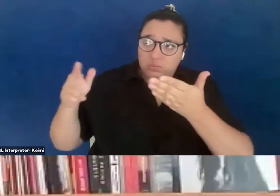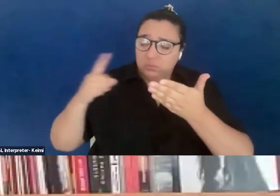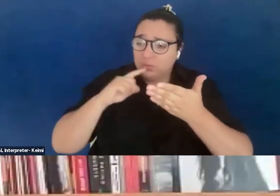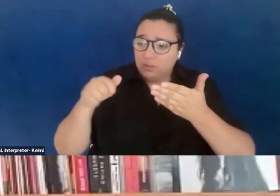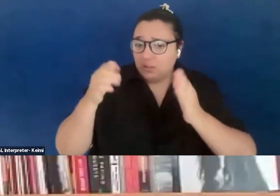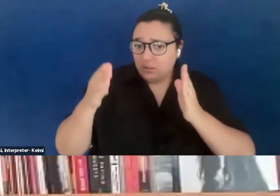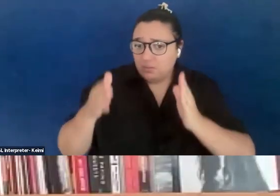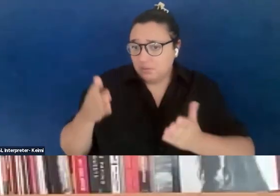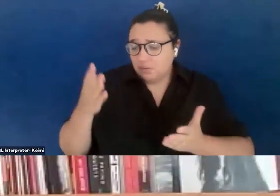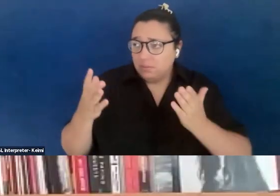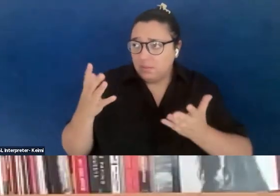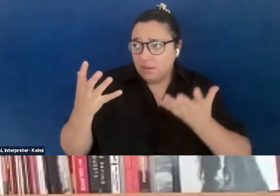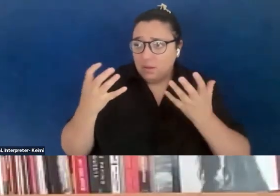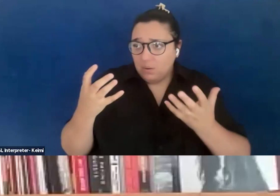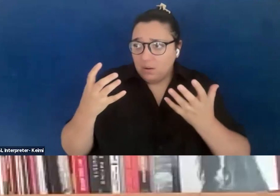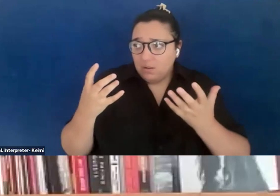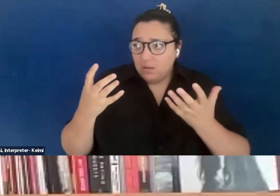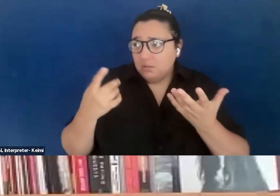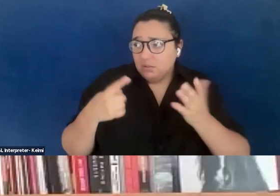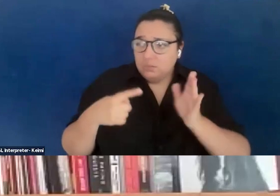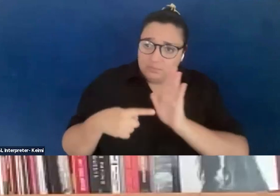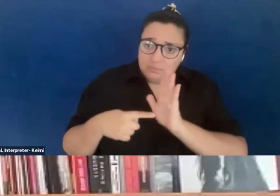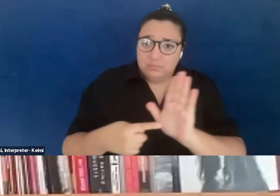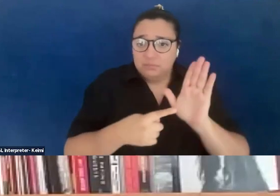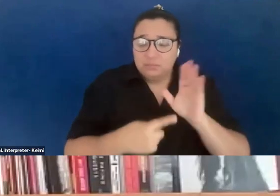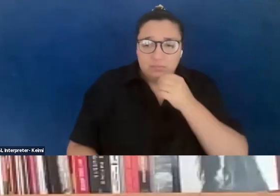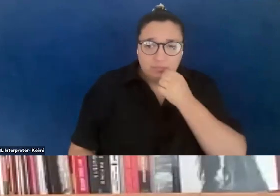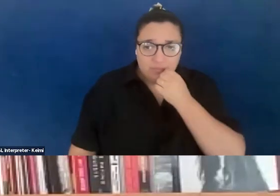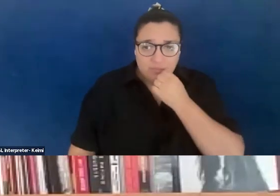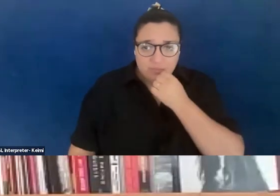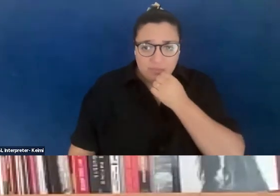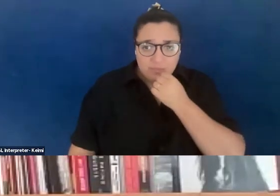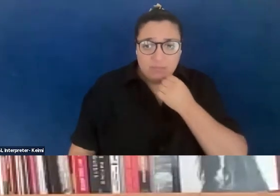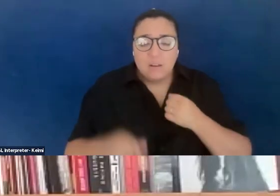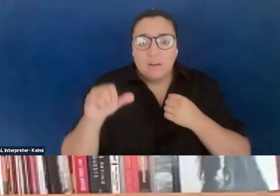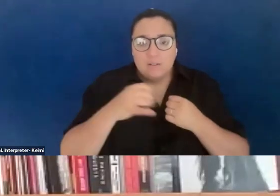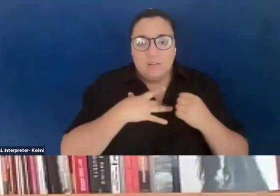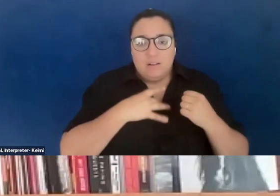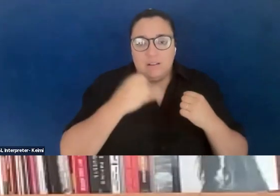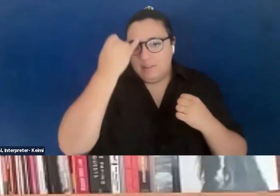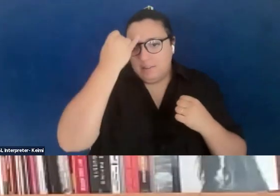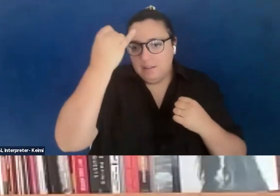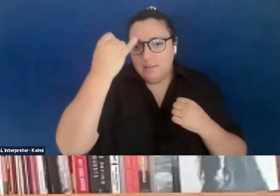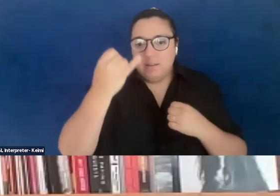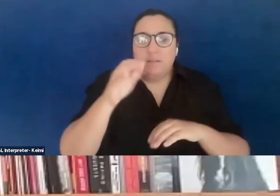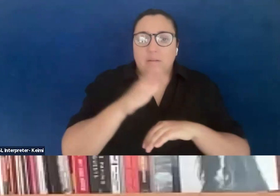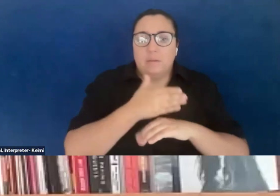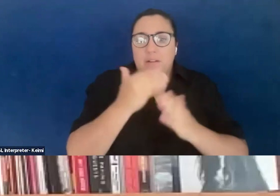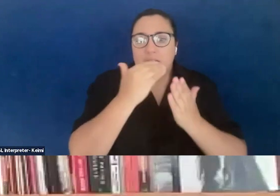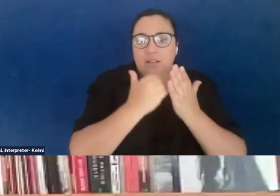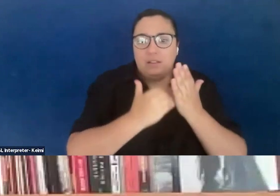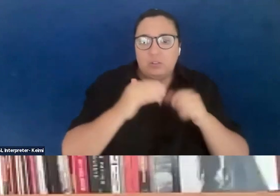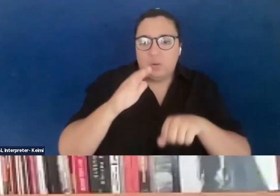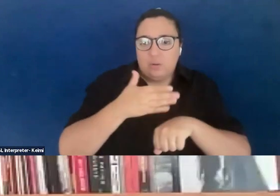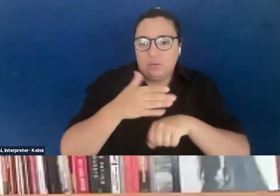is doing lift all day, right, um, also, I love the idea of a playlist, like, sharing signs of songs in